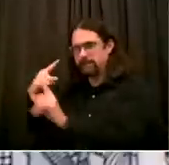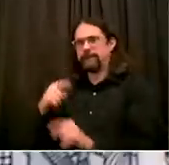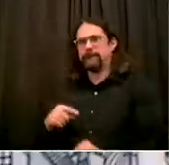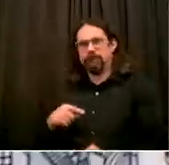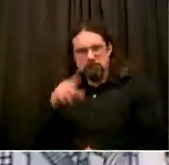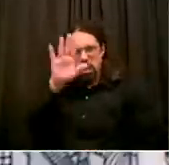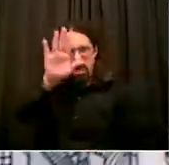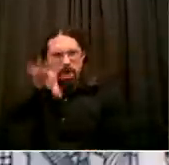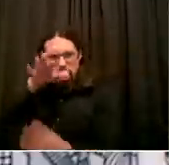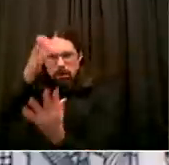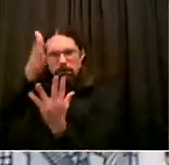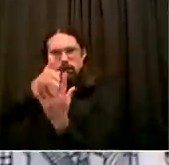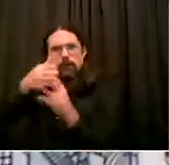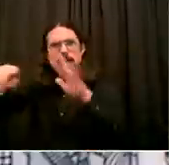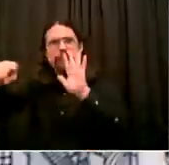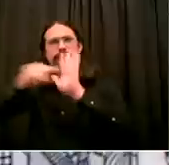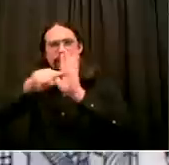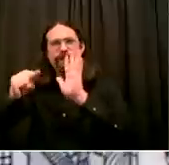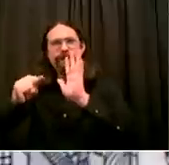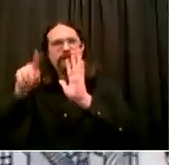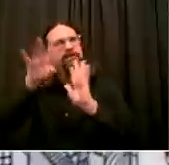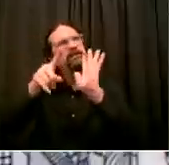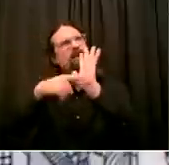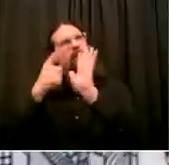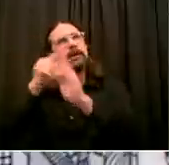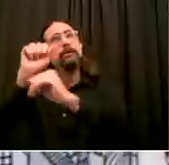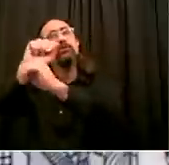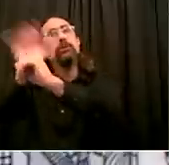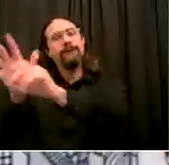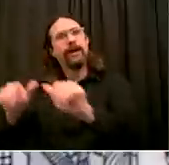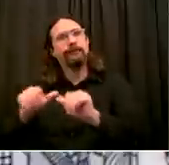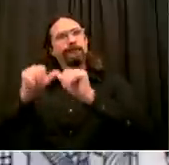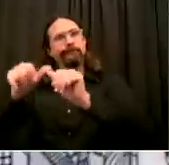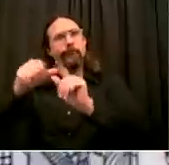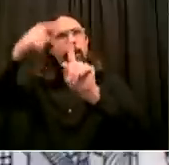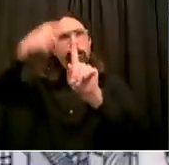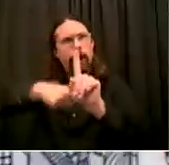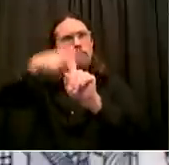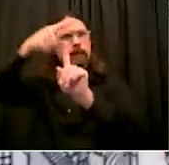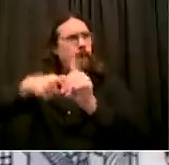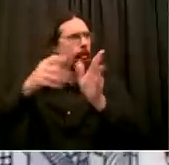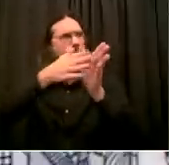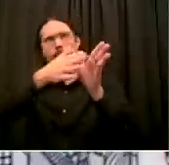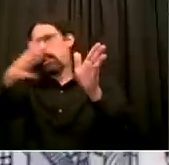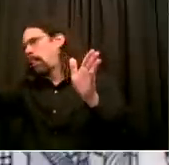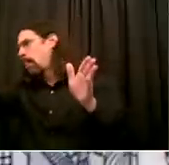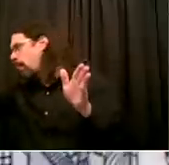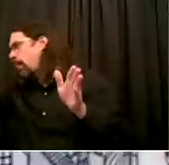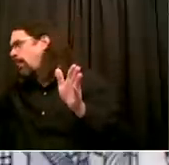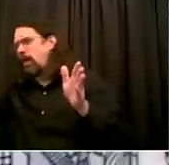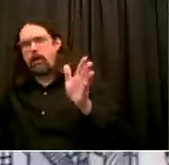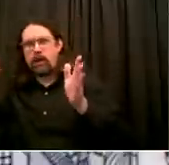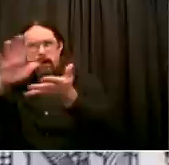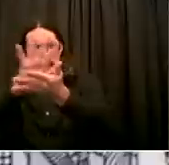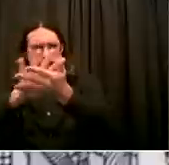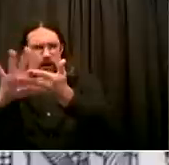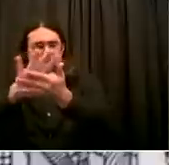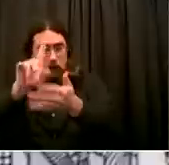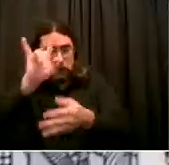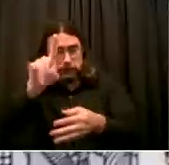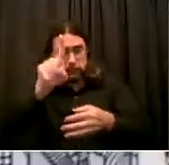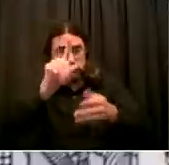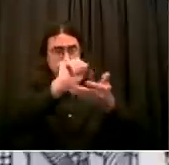locations, early voting locations. There are some that are very far away from certain neighborhoods.